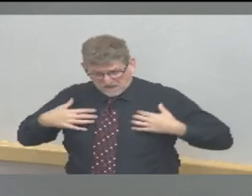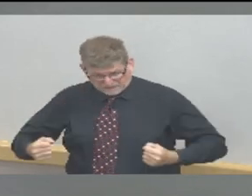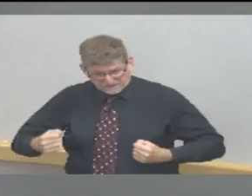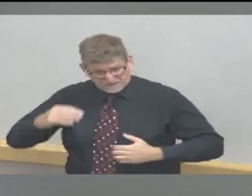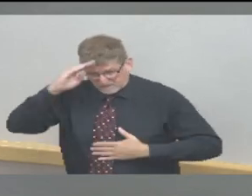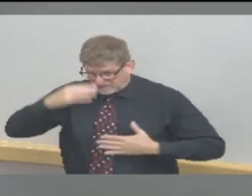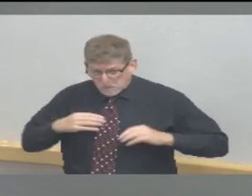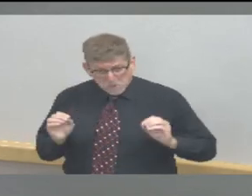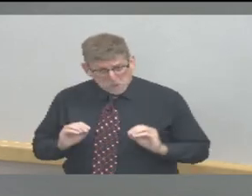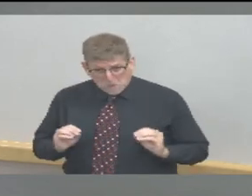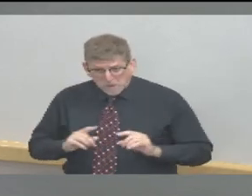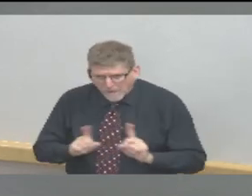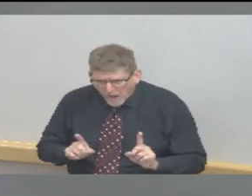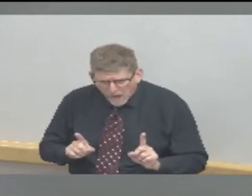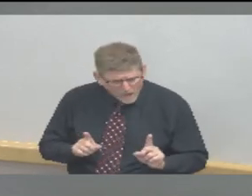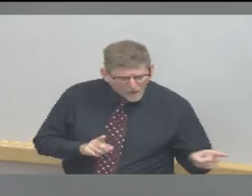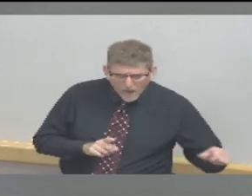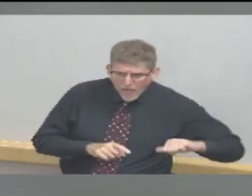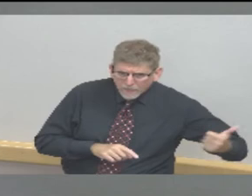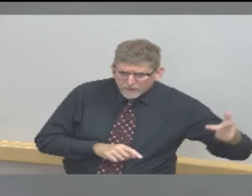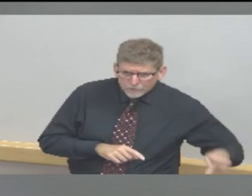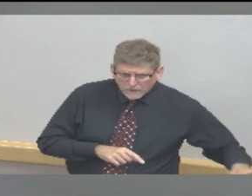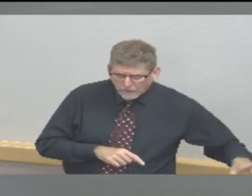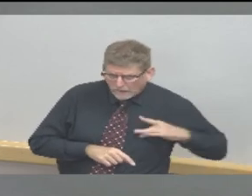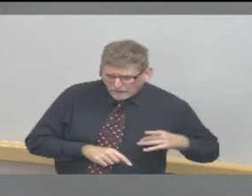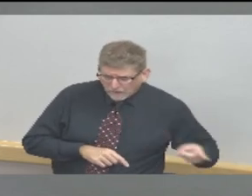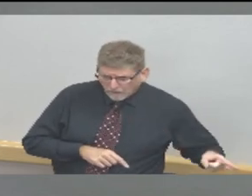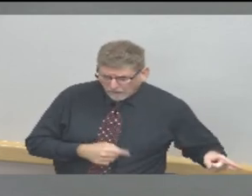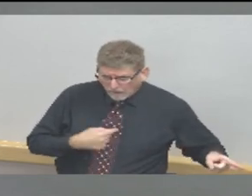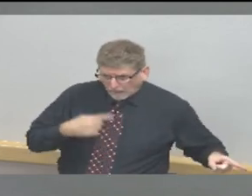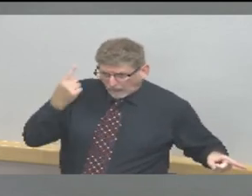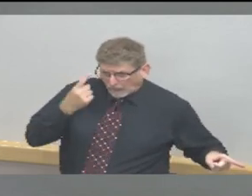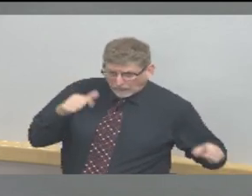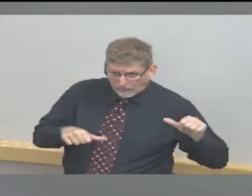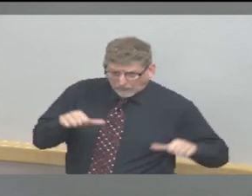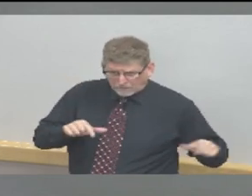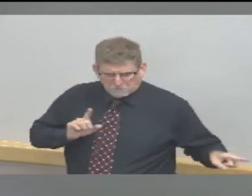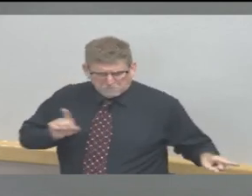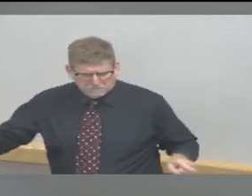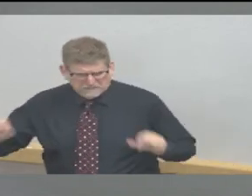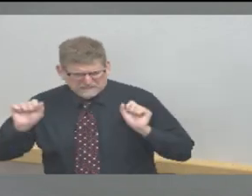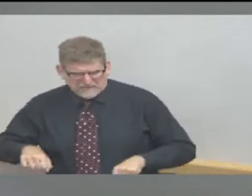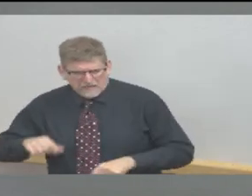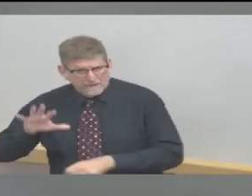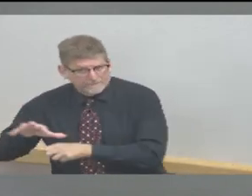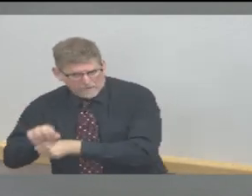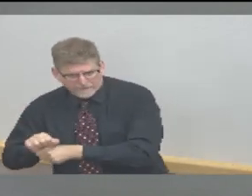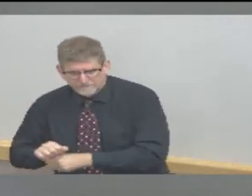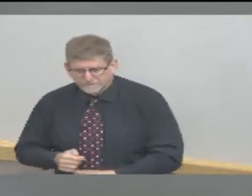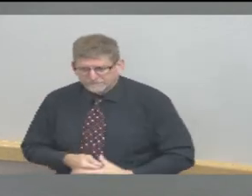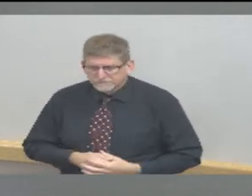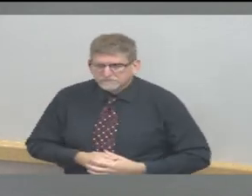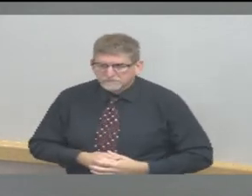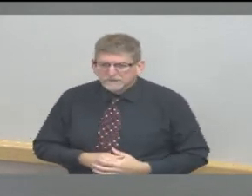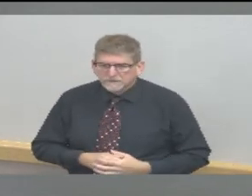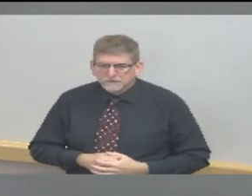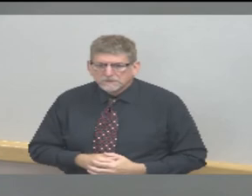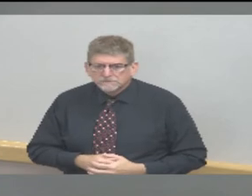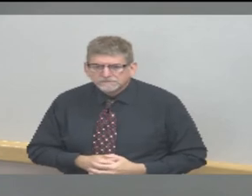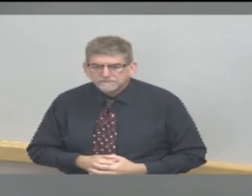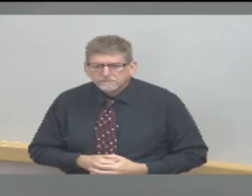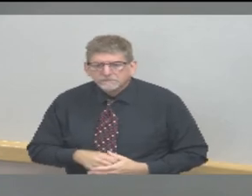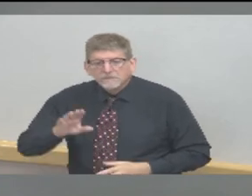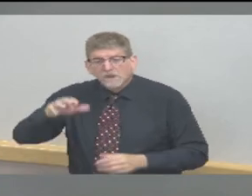underlying condition if they are a member of a minority population that's a greater risk if they are pregnant or if they are a close